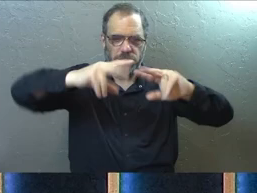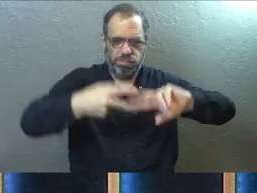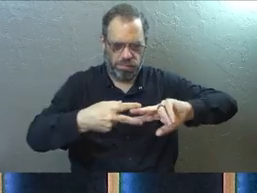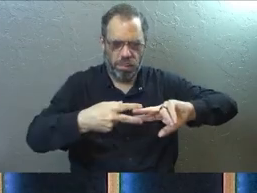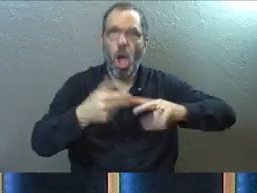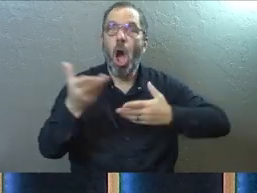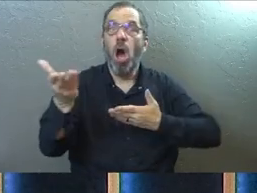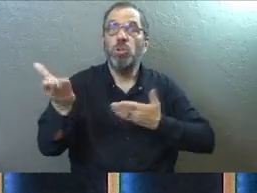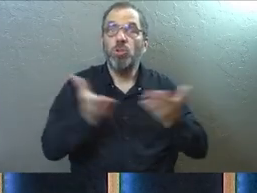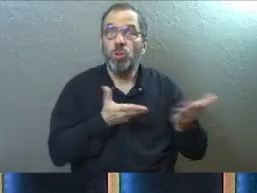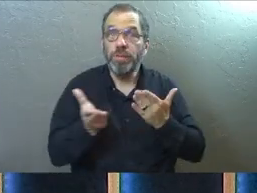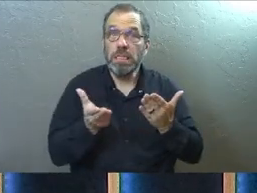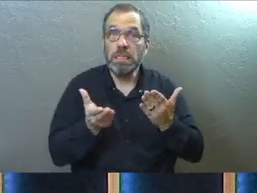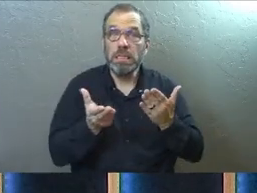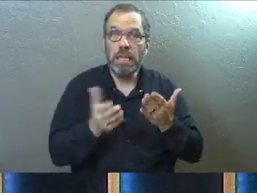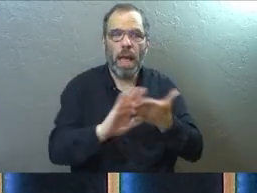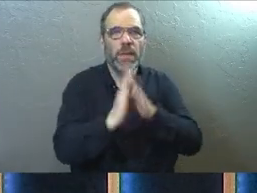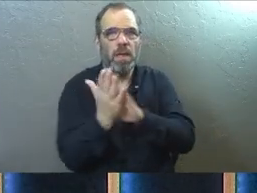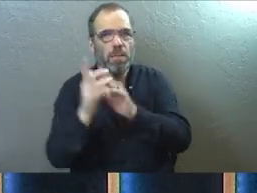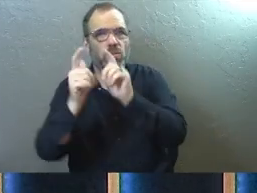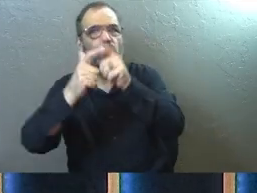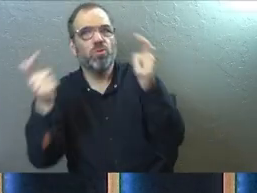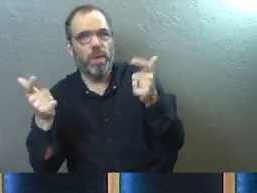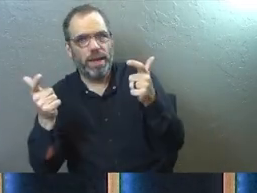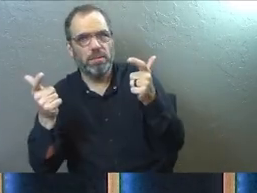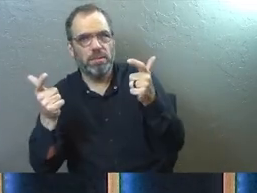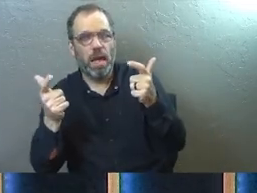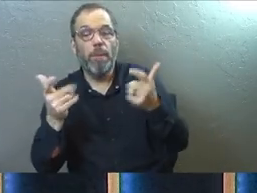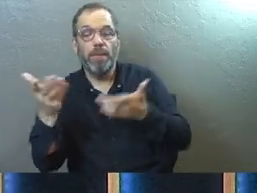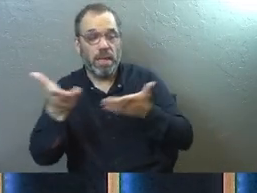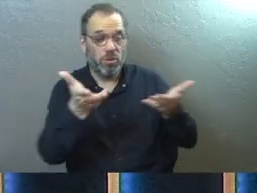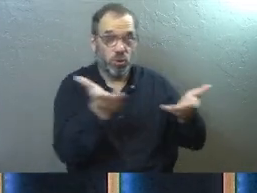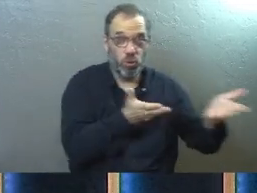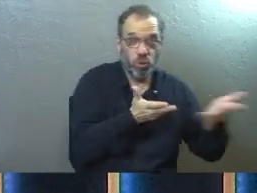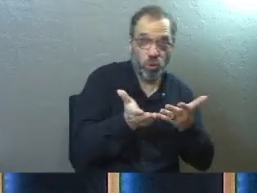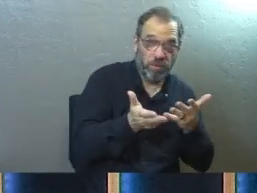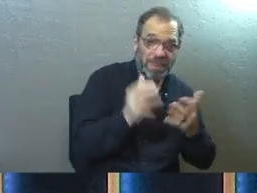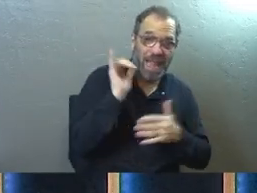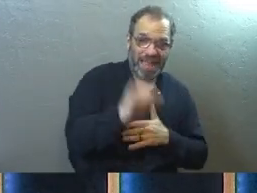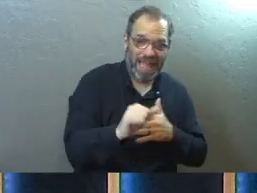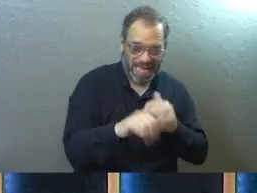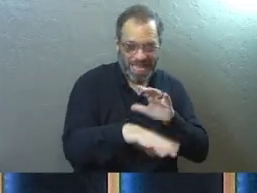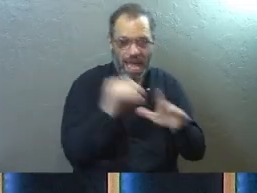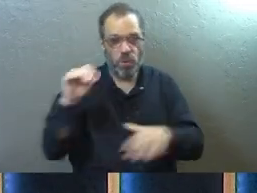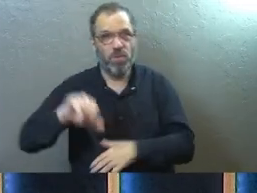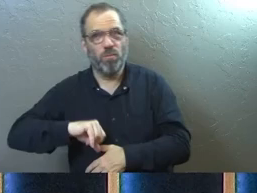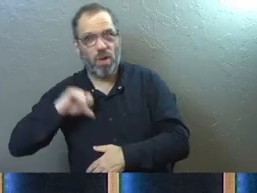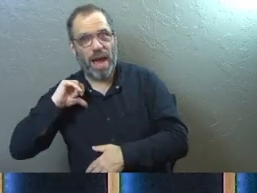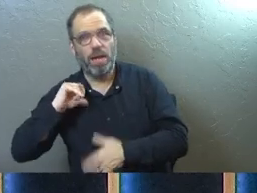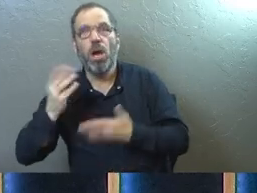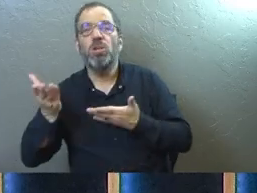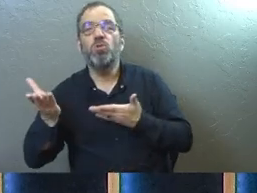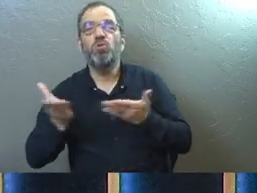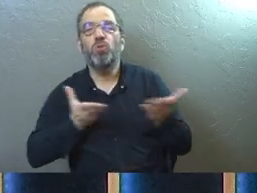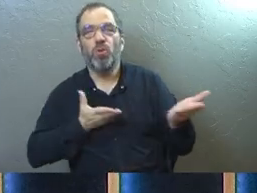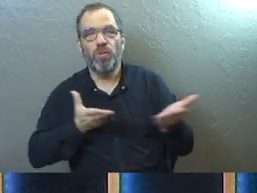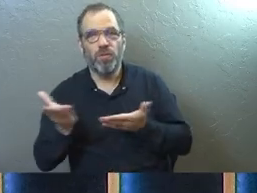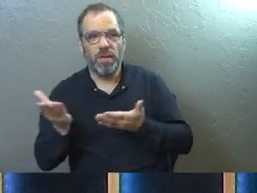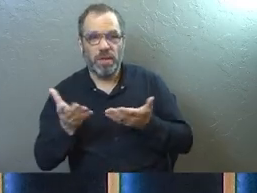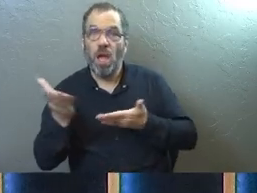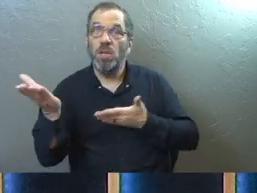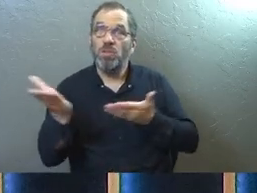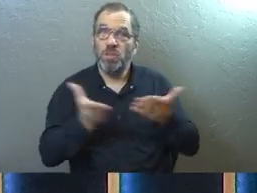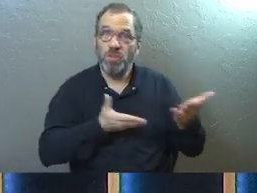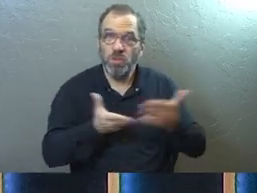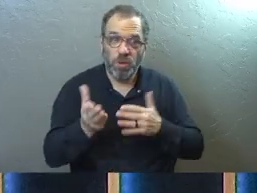is the way to greatness. Because service is the way out of pride. To